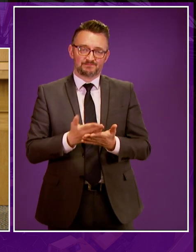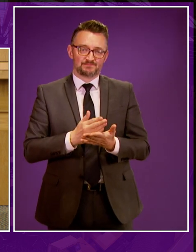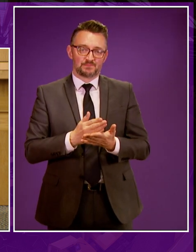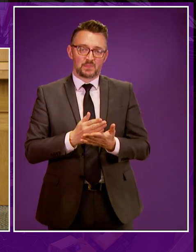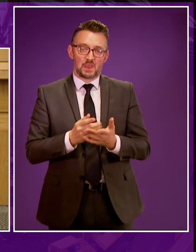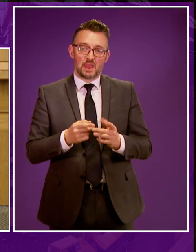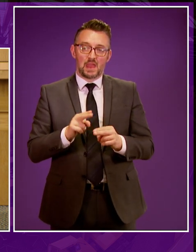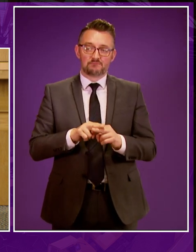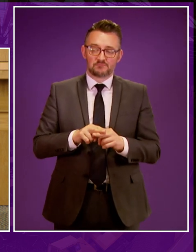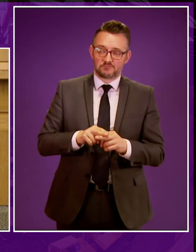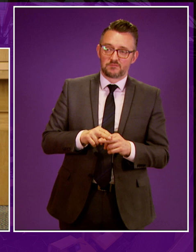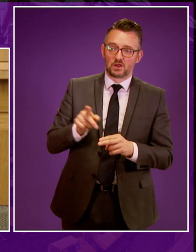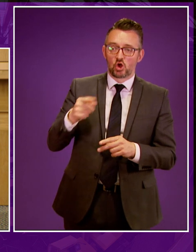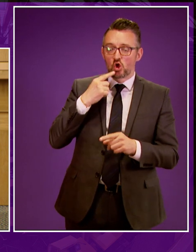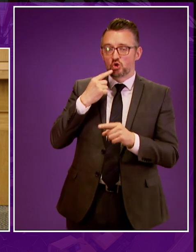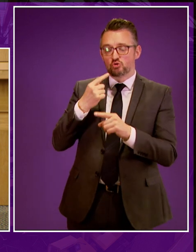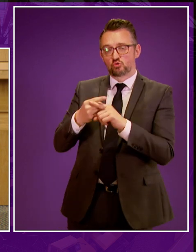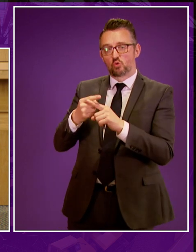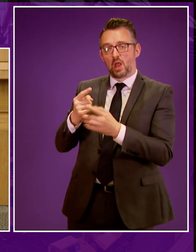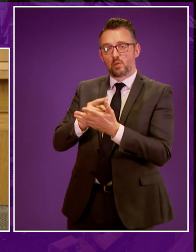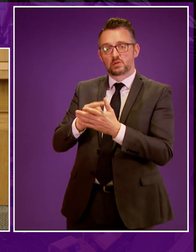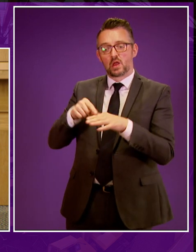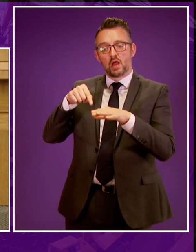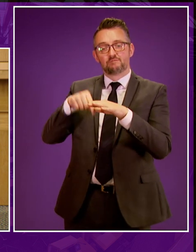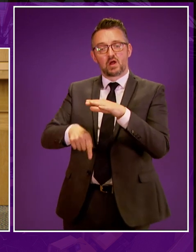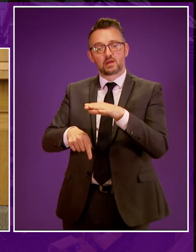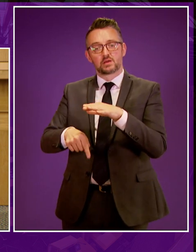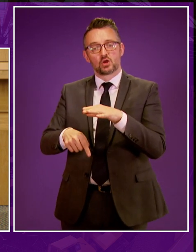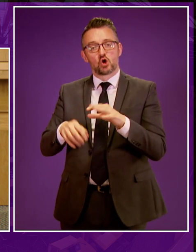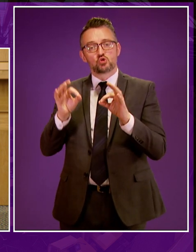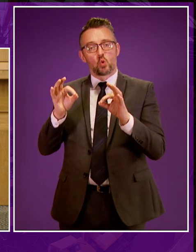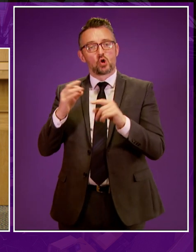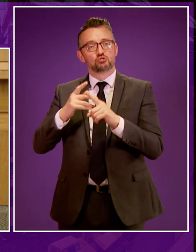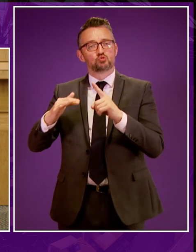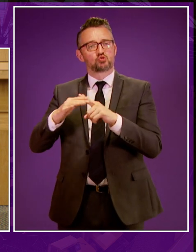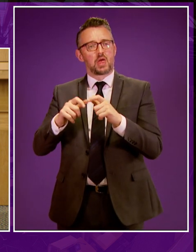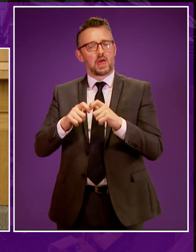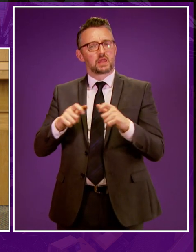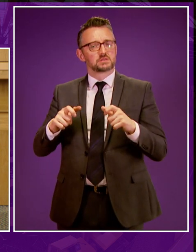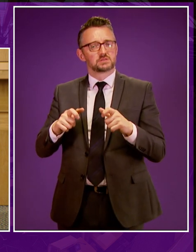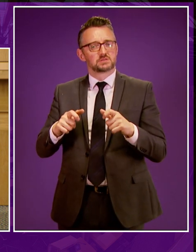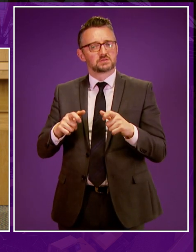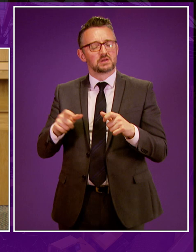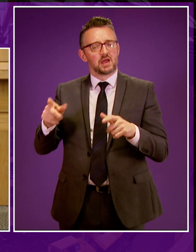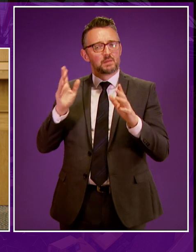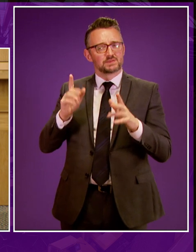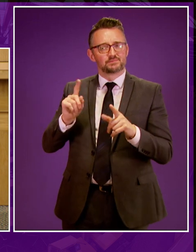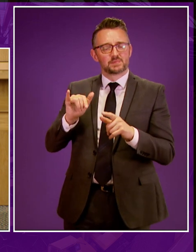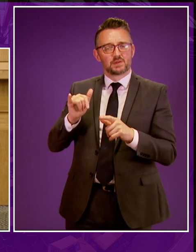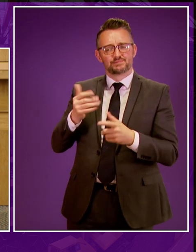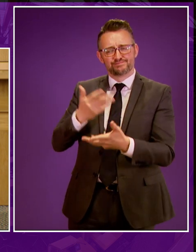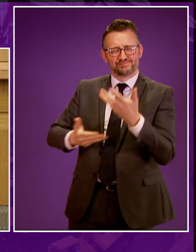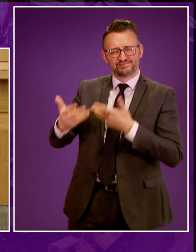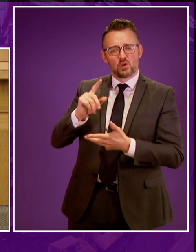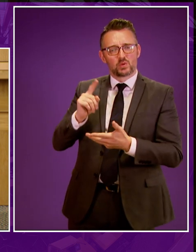might be of the minister's repeated references in his statement to fracking having, quote, no social licence. You may need to spell out exactly what